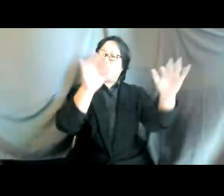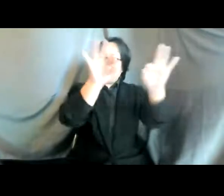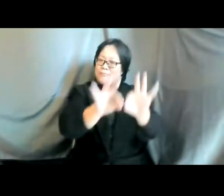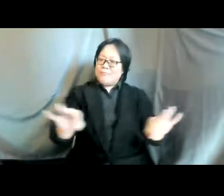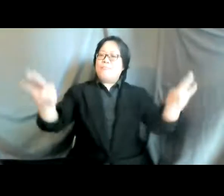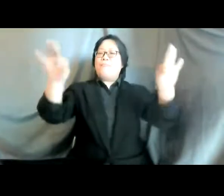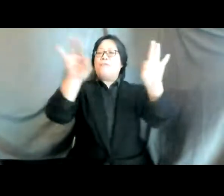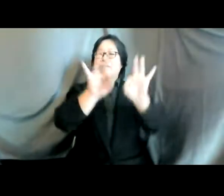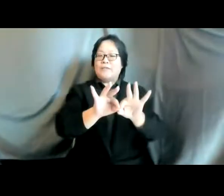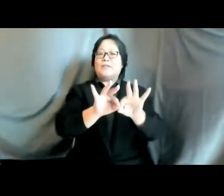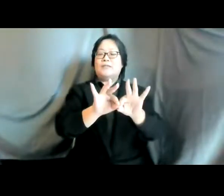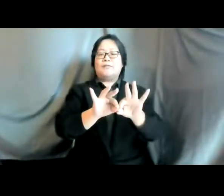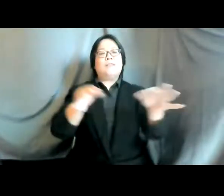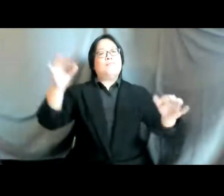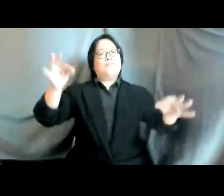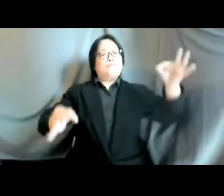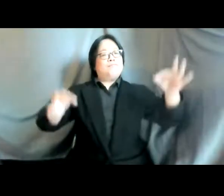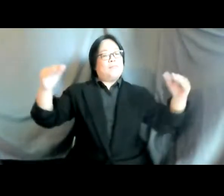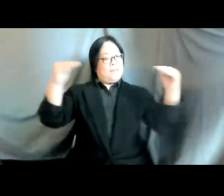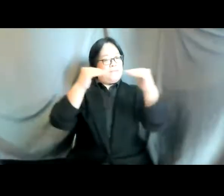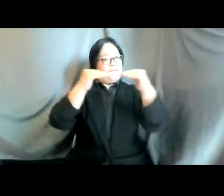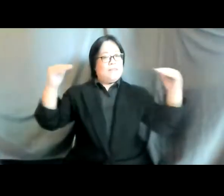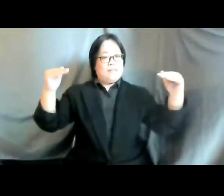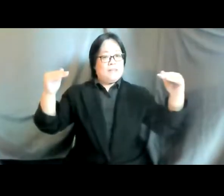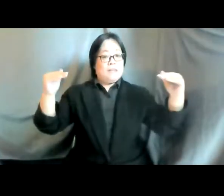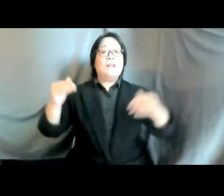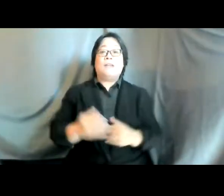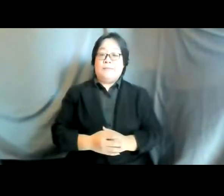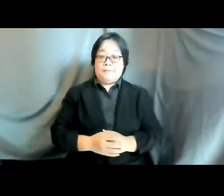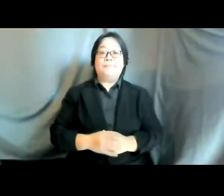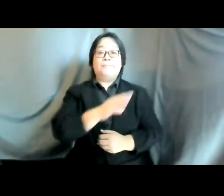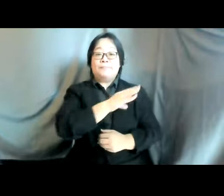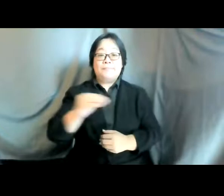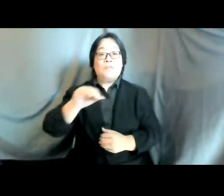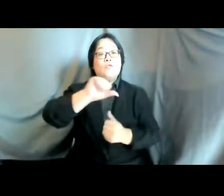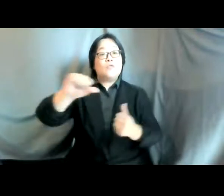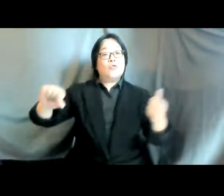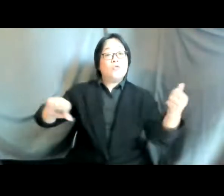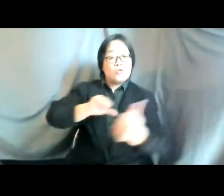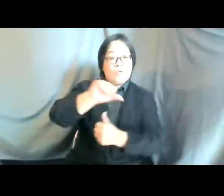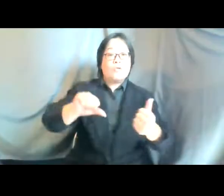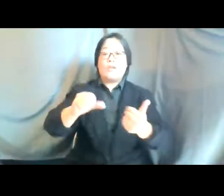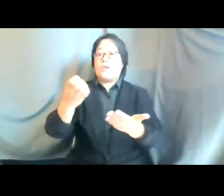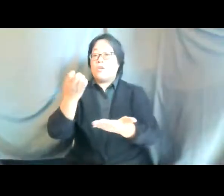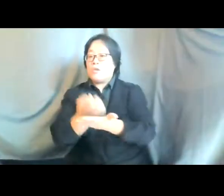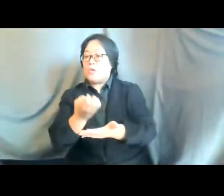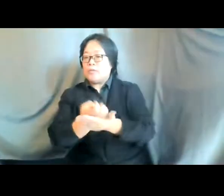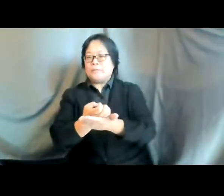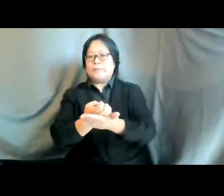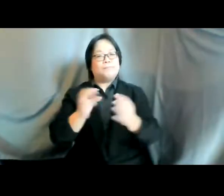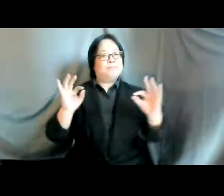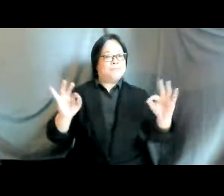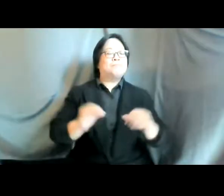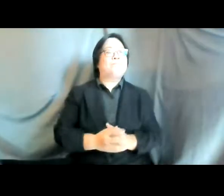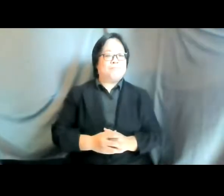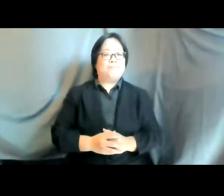terms of justice and fairness but also in terms of social and economic efficiency so